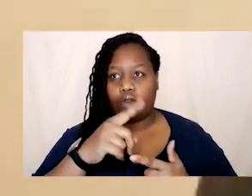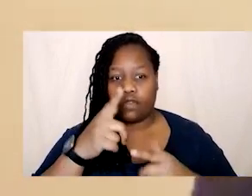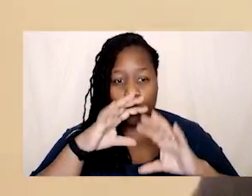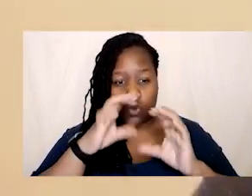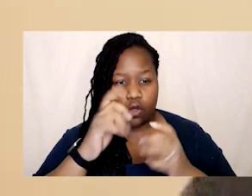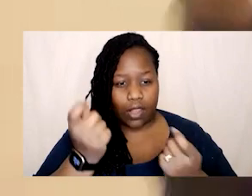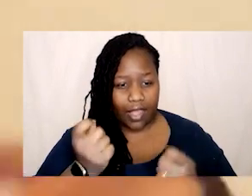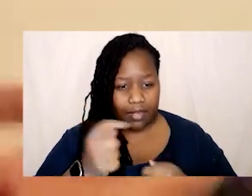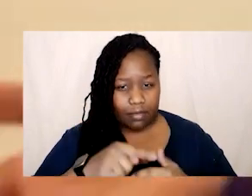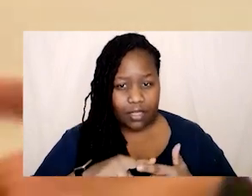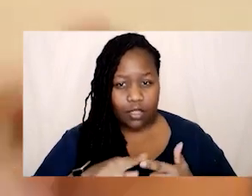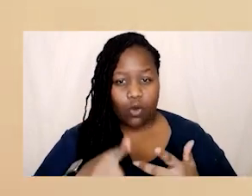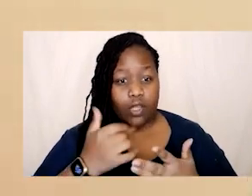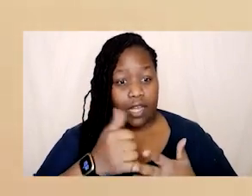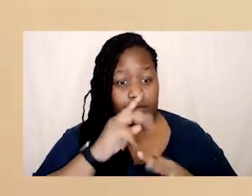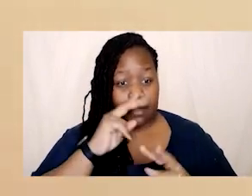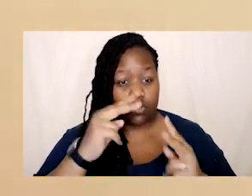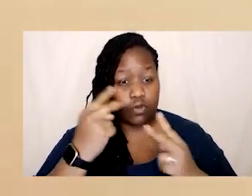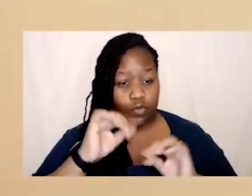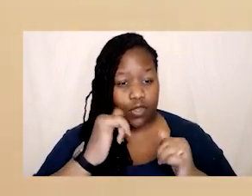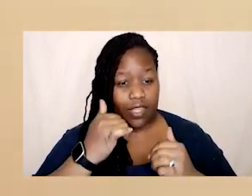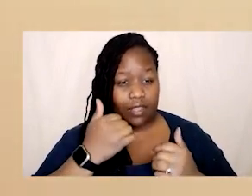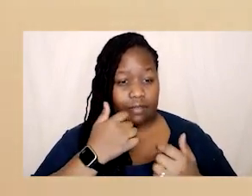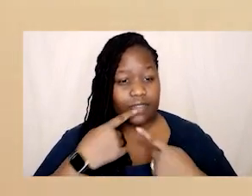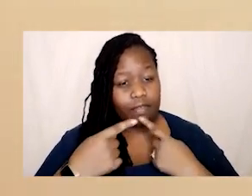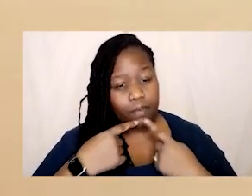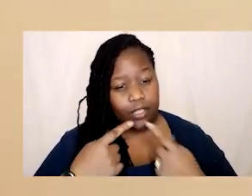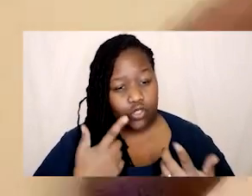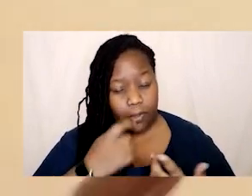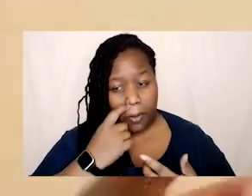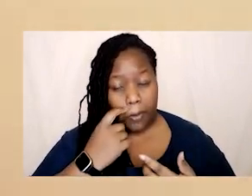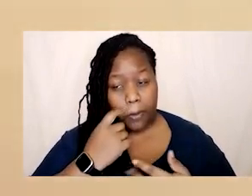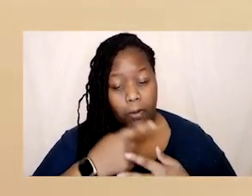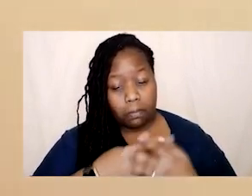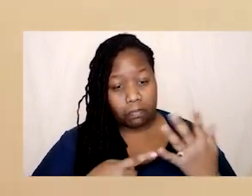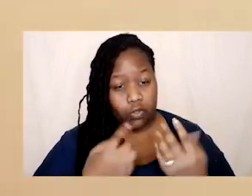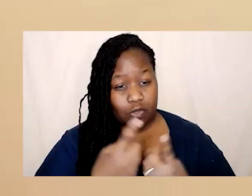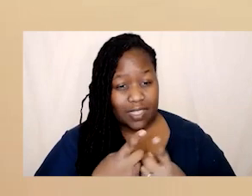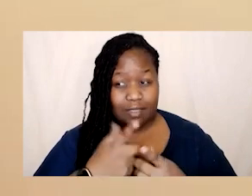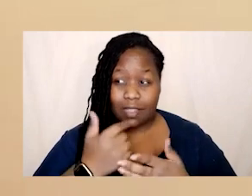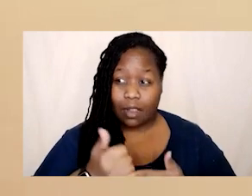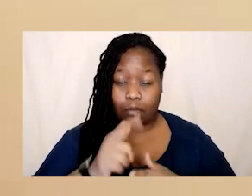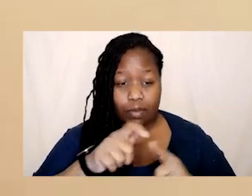them review their data like those little things do really help for someone to be safe online